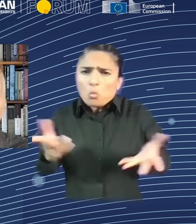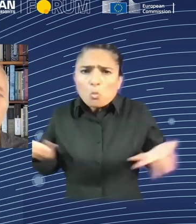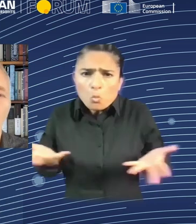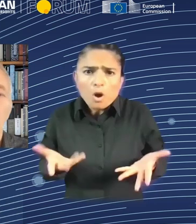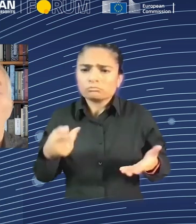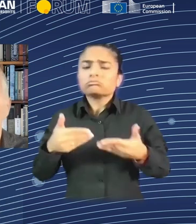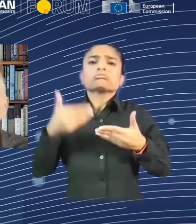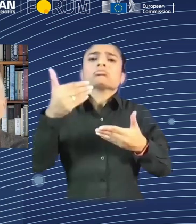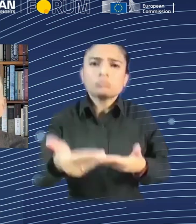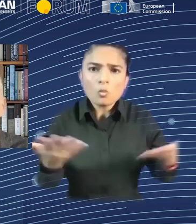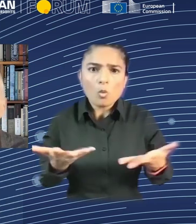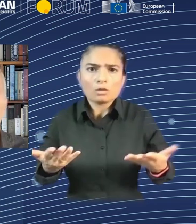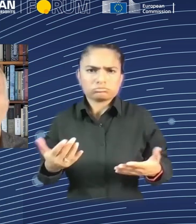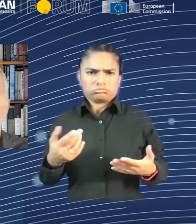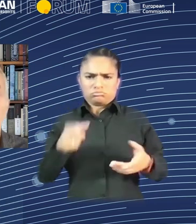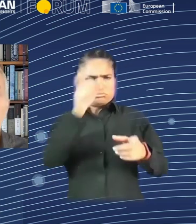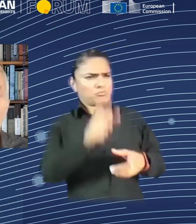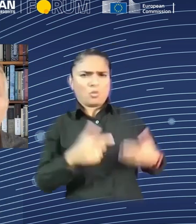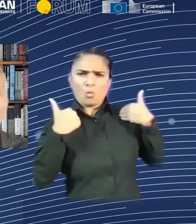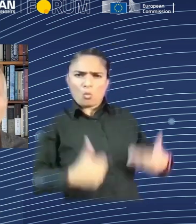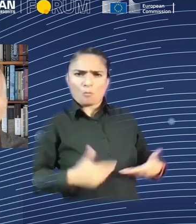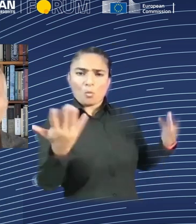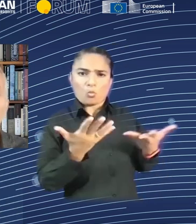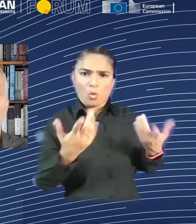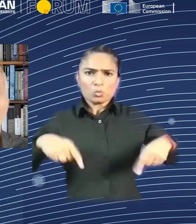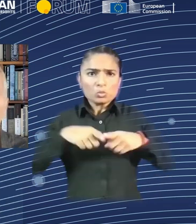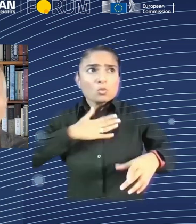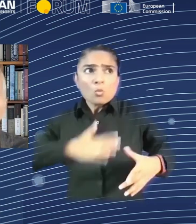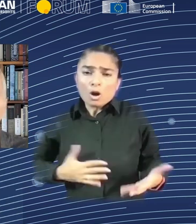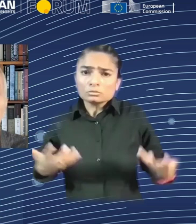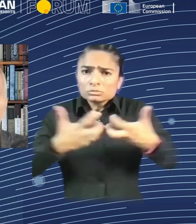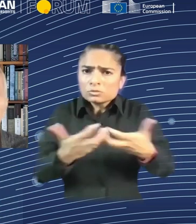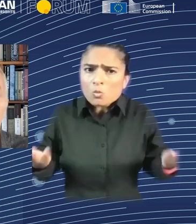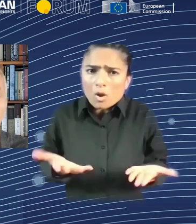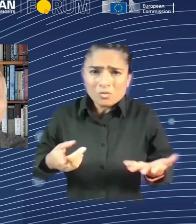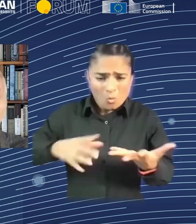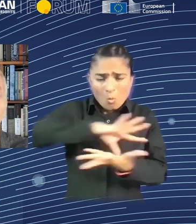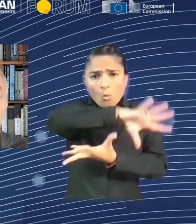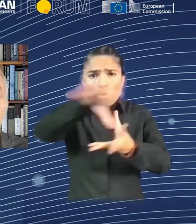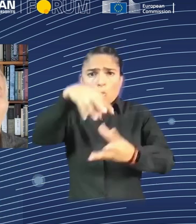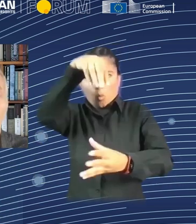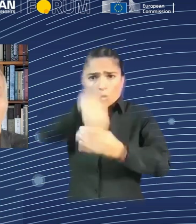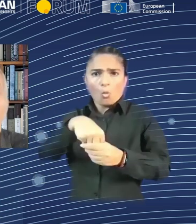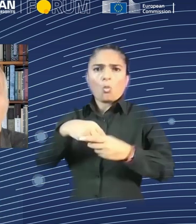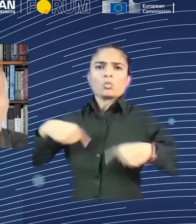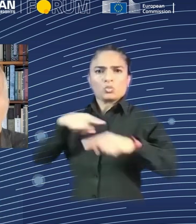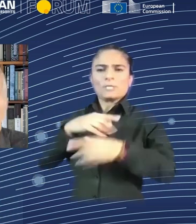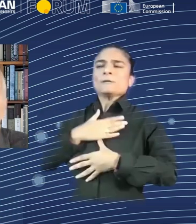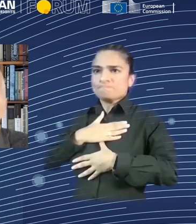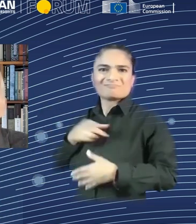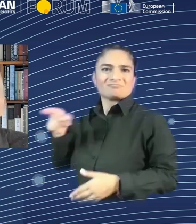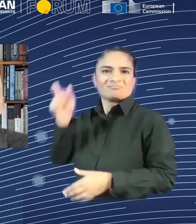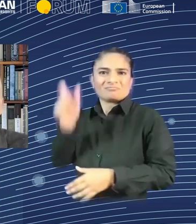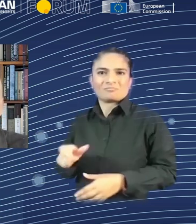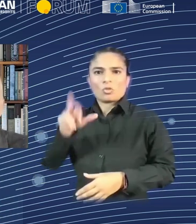values of those who embraced Robert Owens' call to end child labor and improve the lot of workers in the dark satanic mills? Or the values of those